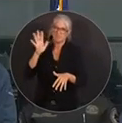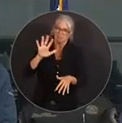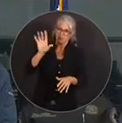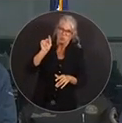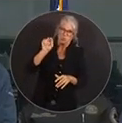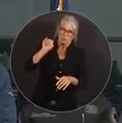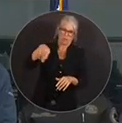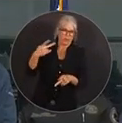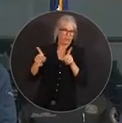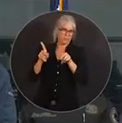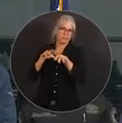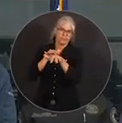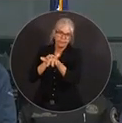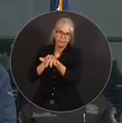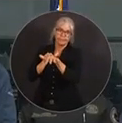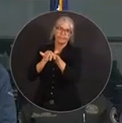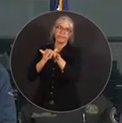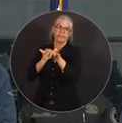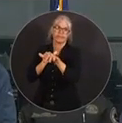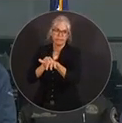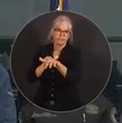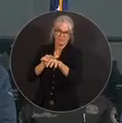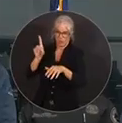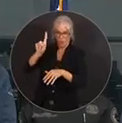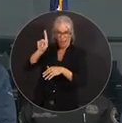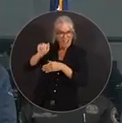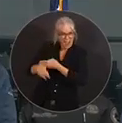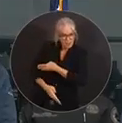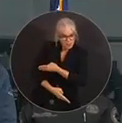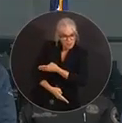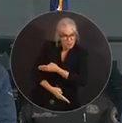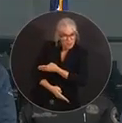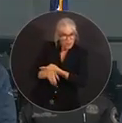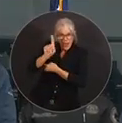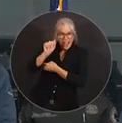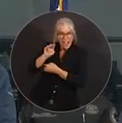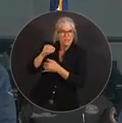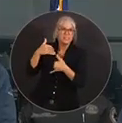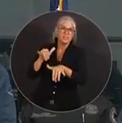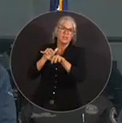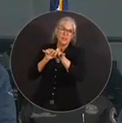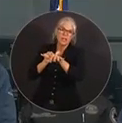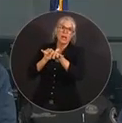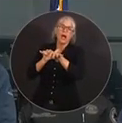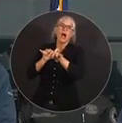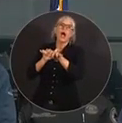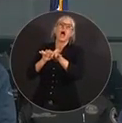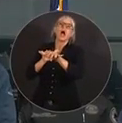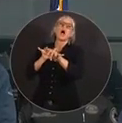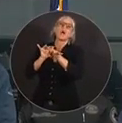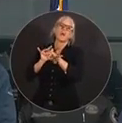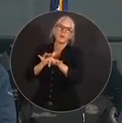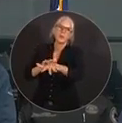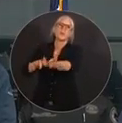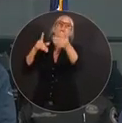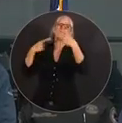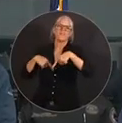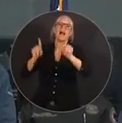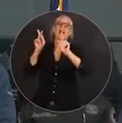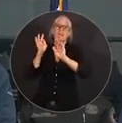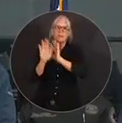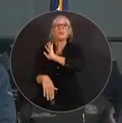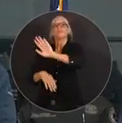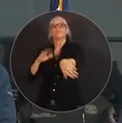That resolved at about 1 a.m., traffic resumed to normal flow, but we're already seeing traffic get heavier